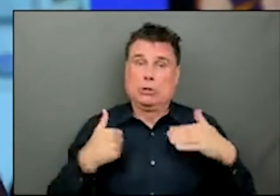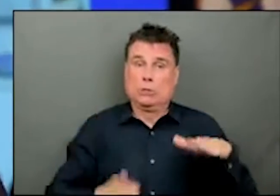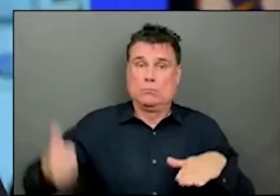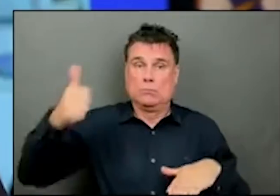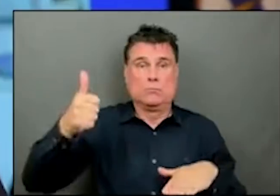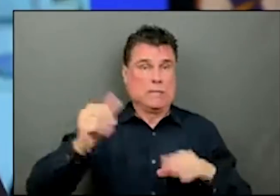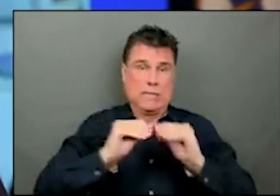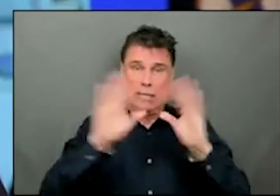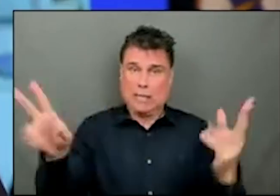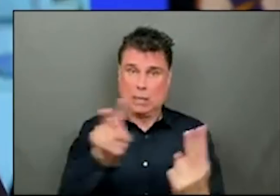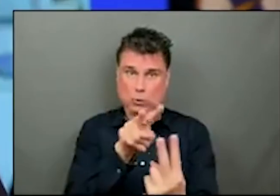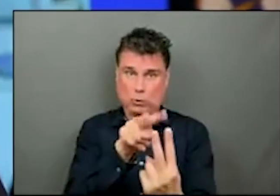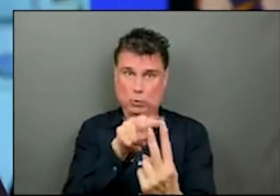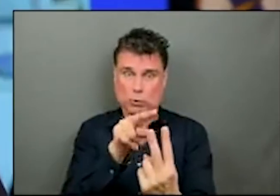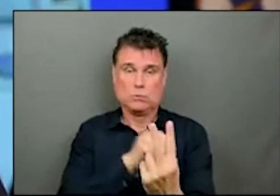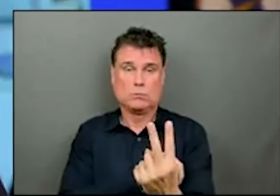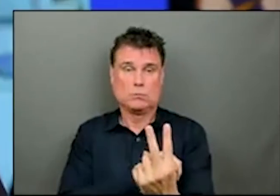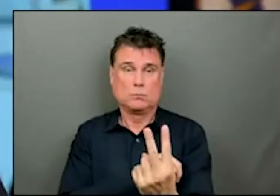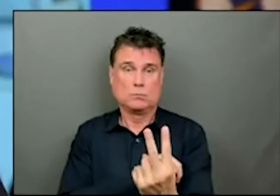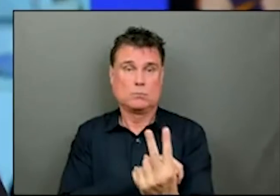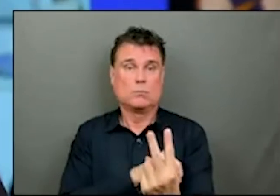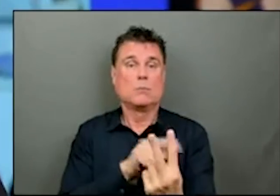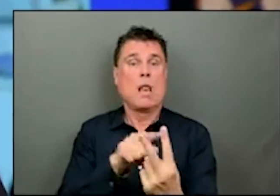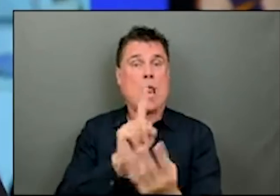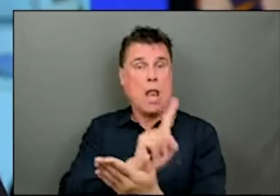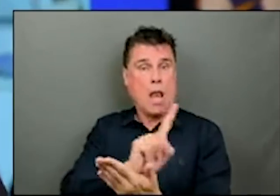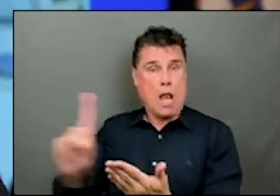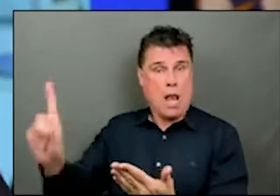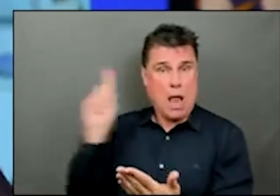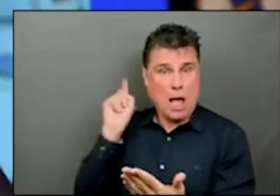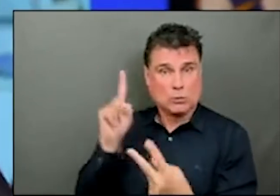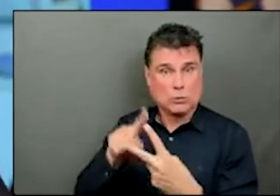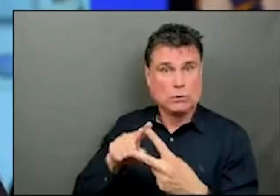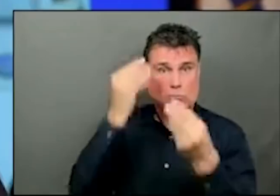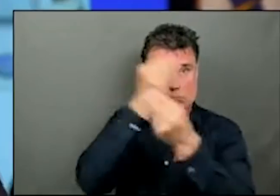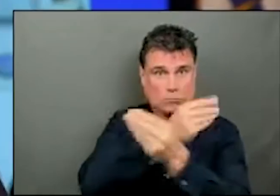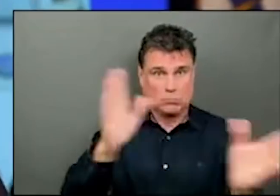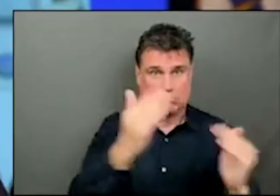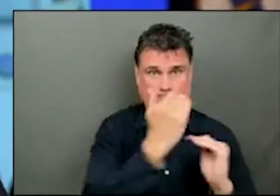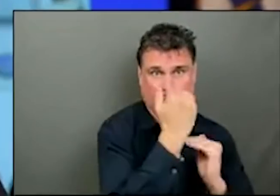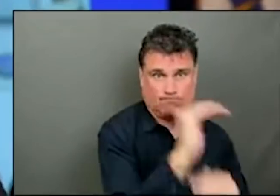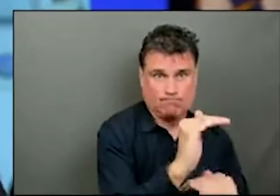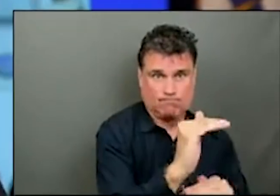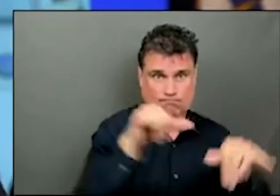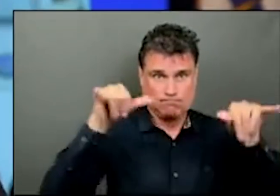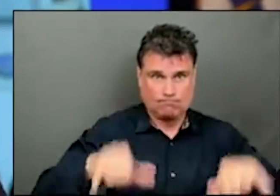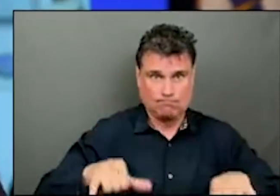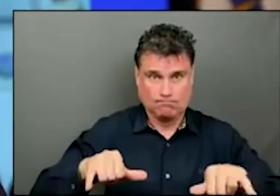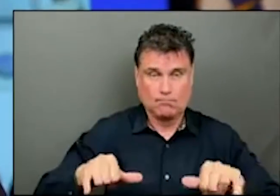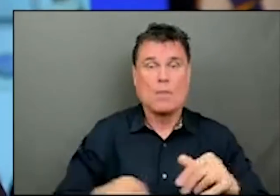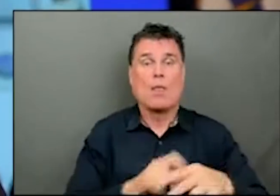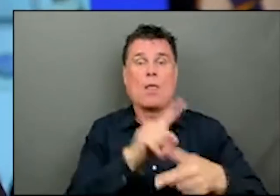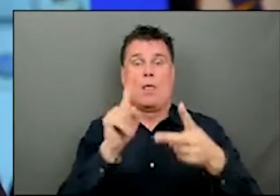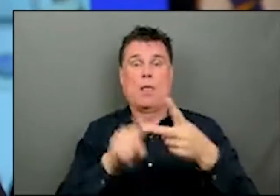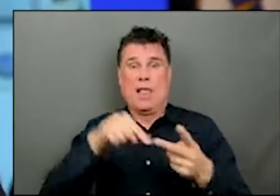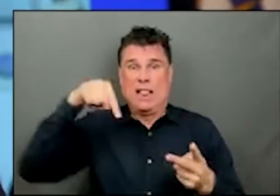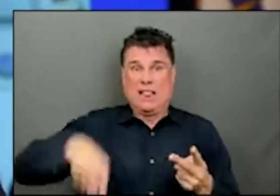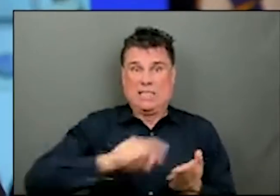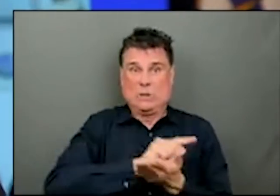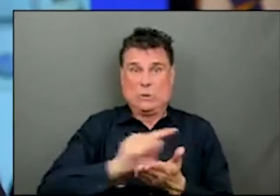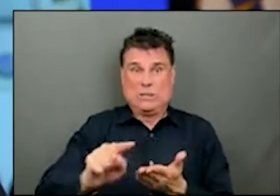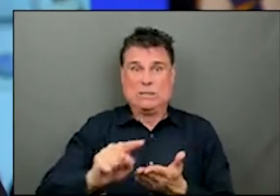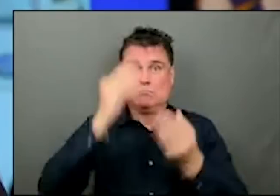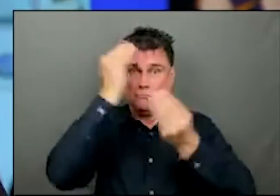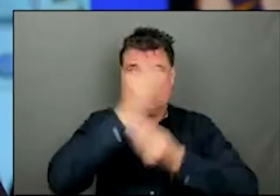restrictions last week. And we'll announce the enforcement later this week. It's in his hands. As you know, law enforcement is not